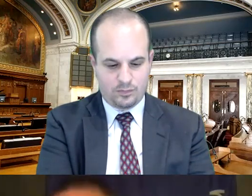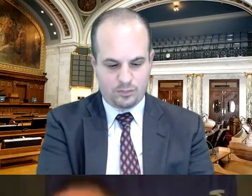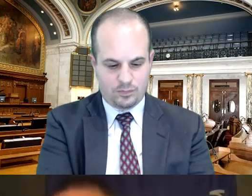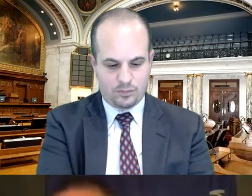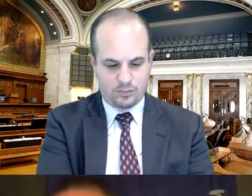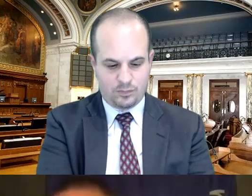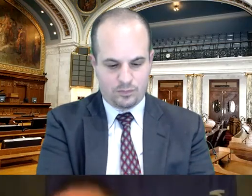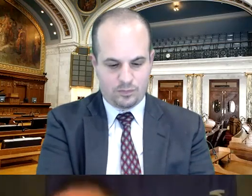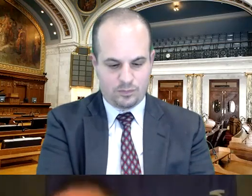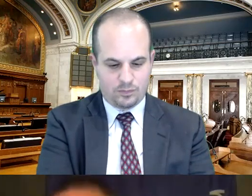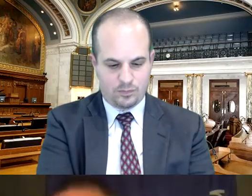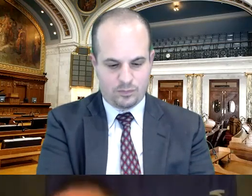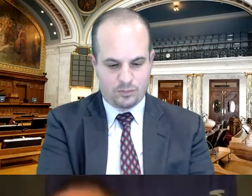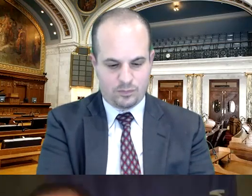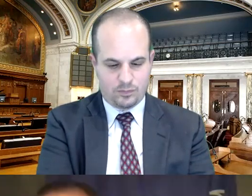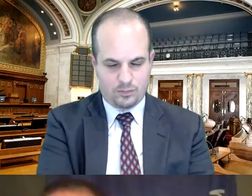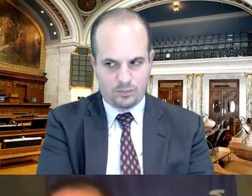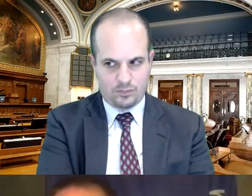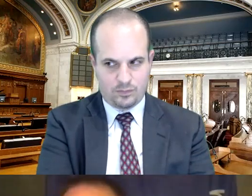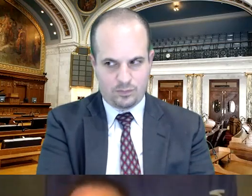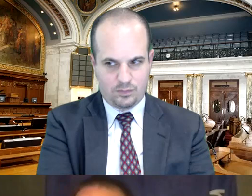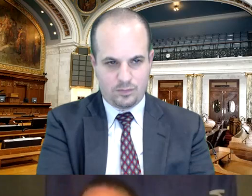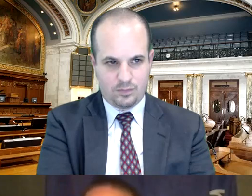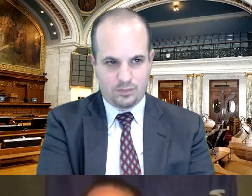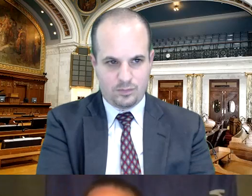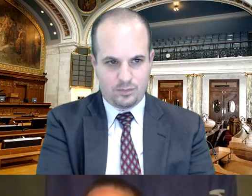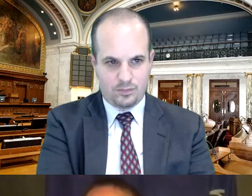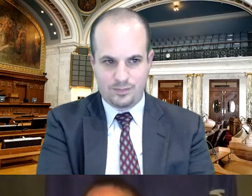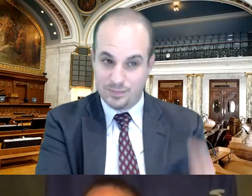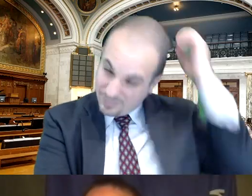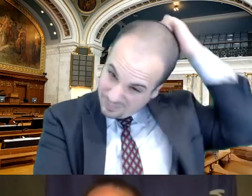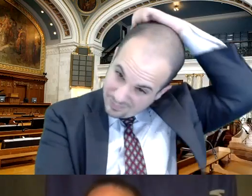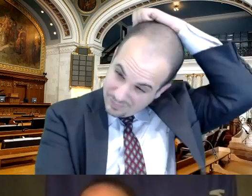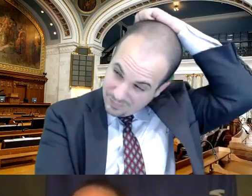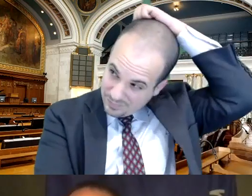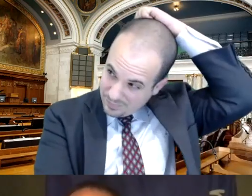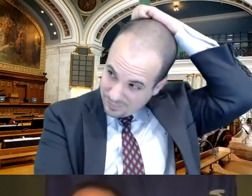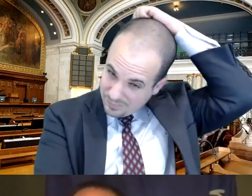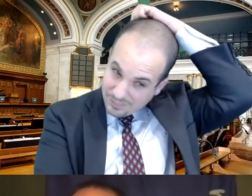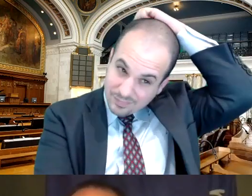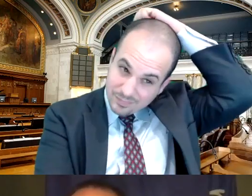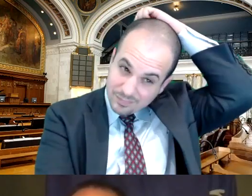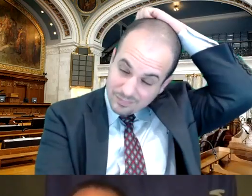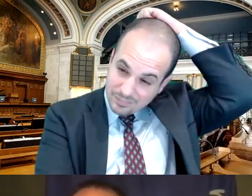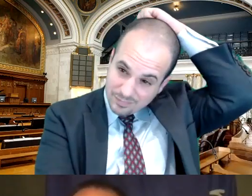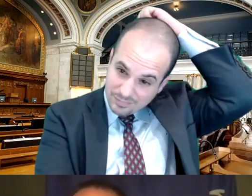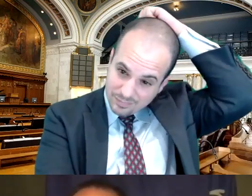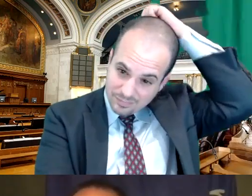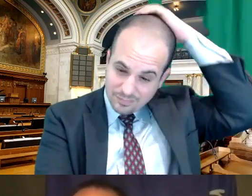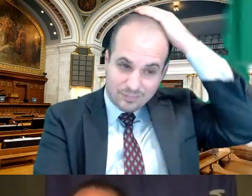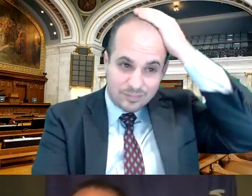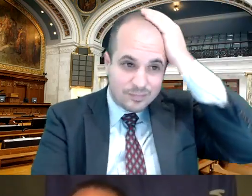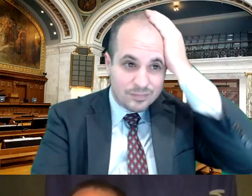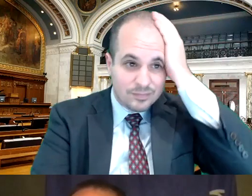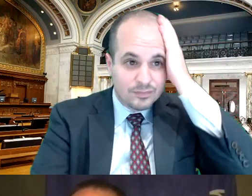teaching that kind of stuff but yet it's being done and um they're not going to get away